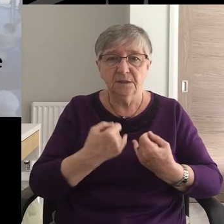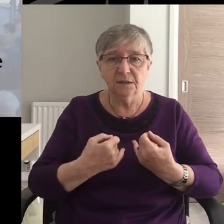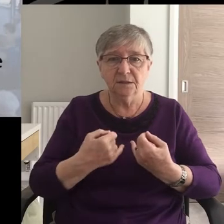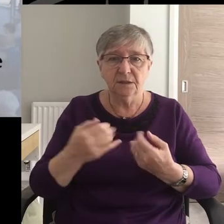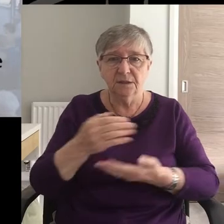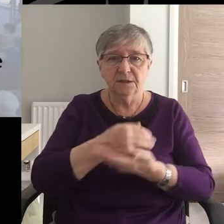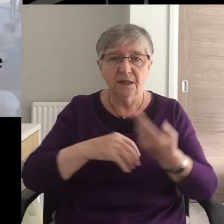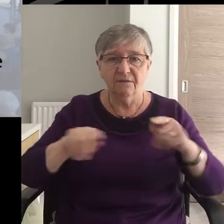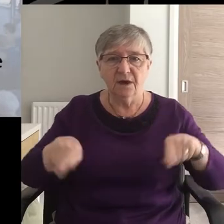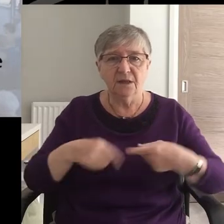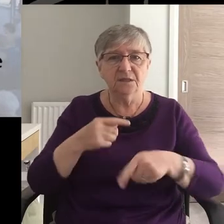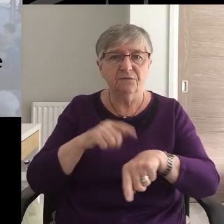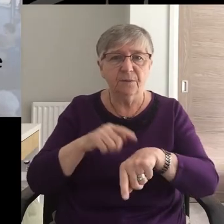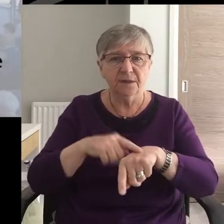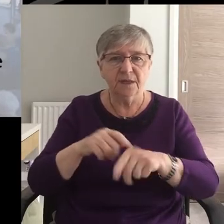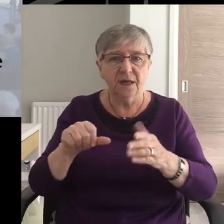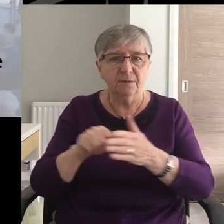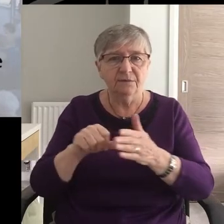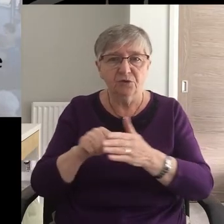Amen.